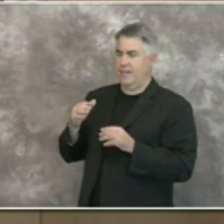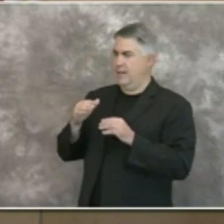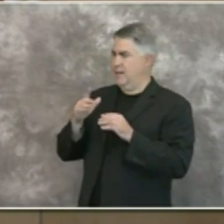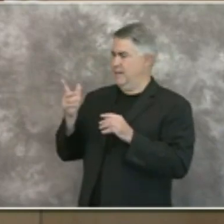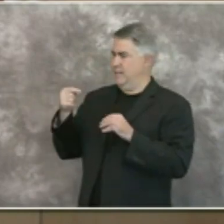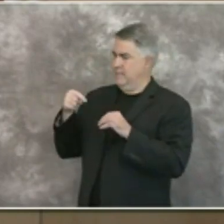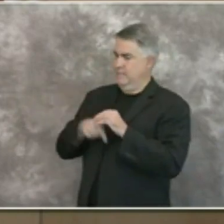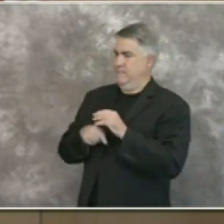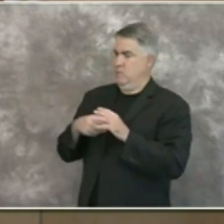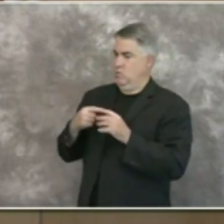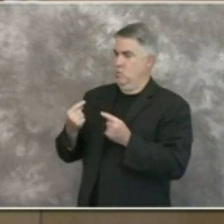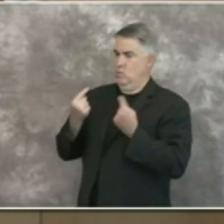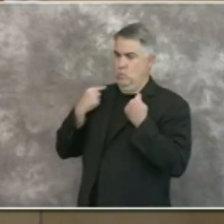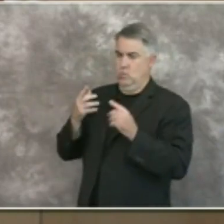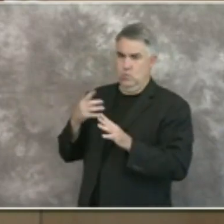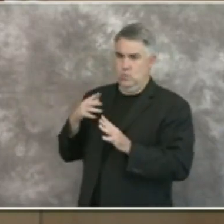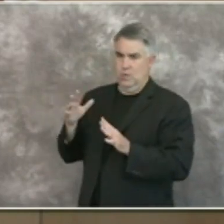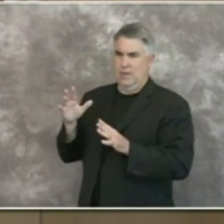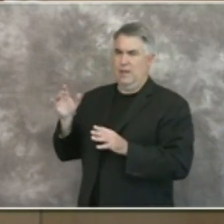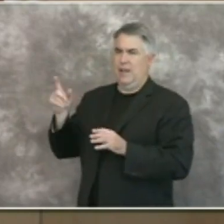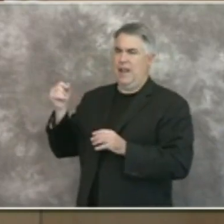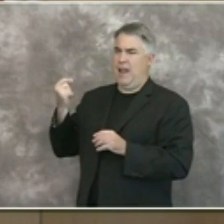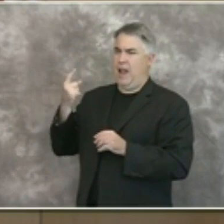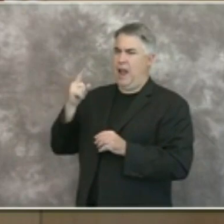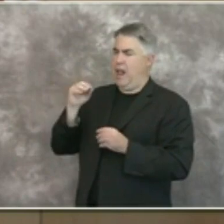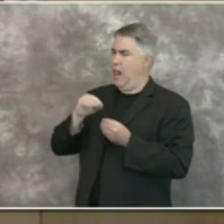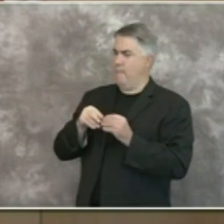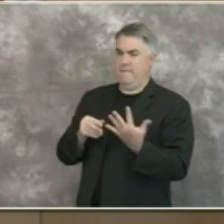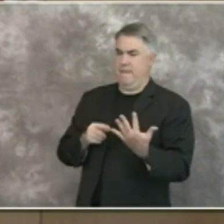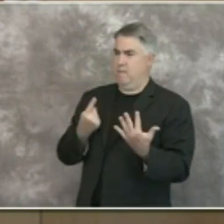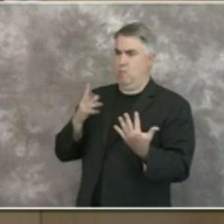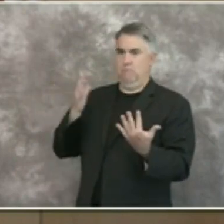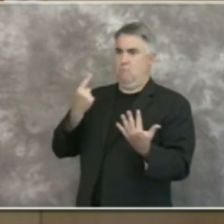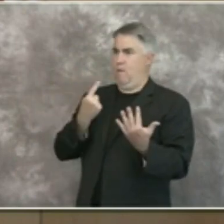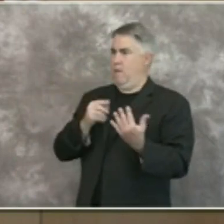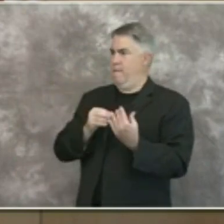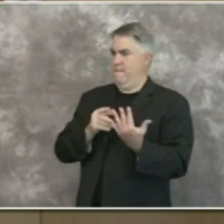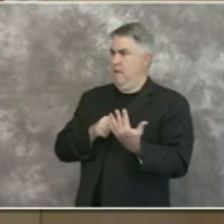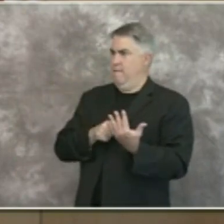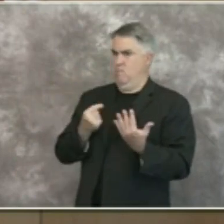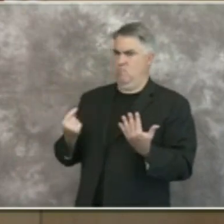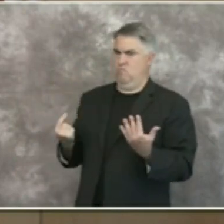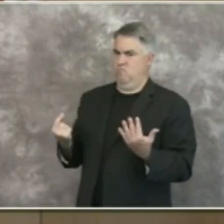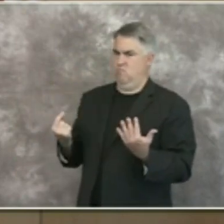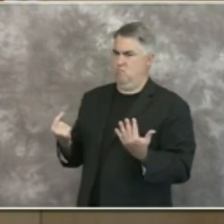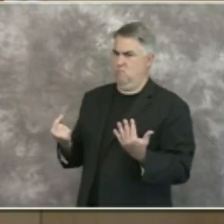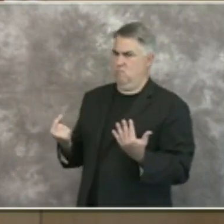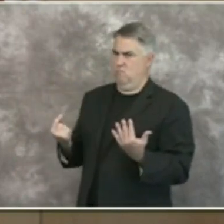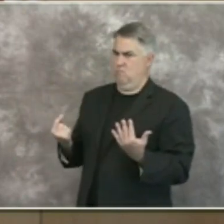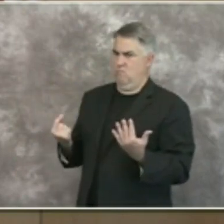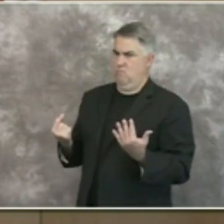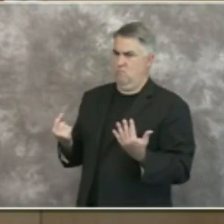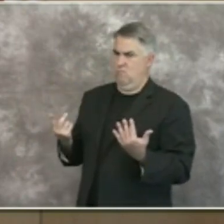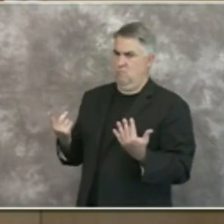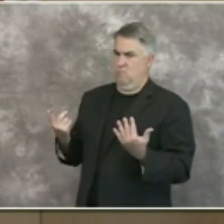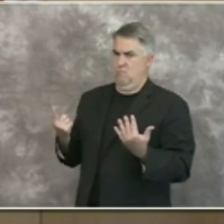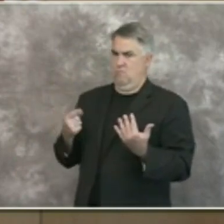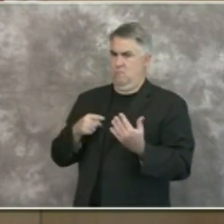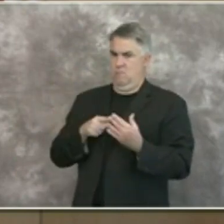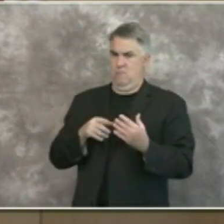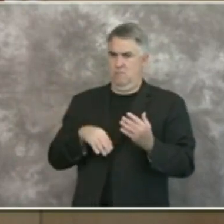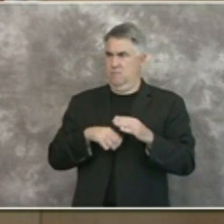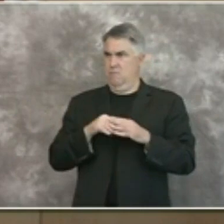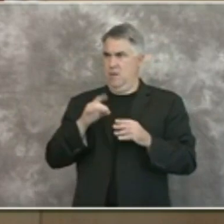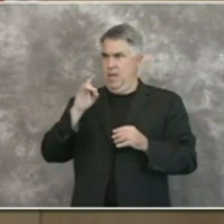what what if only number five hospital capacity uh approaches eighty percent what if only number